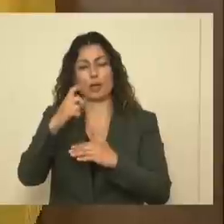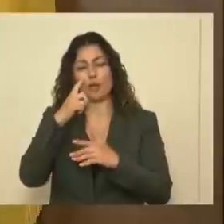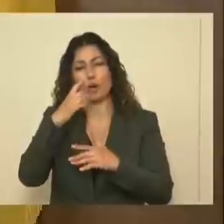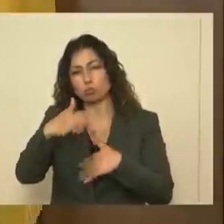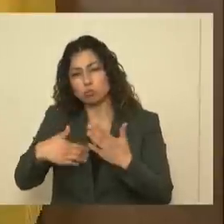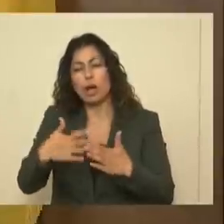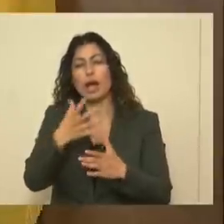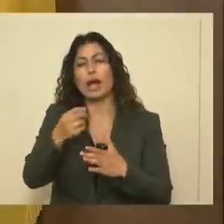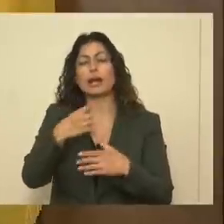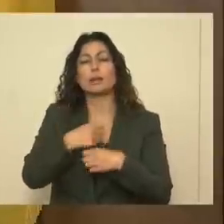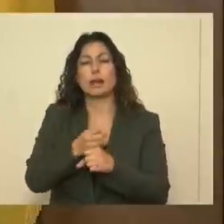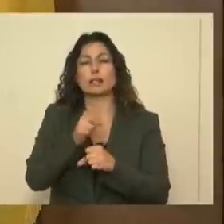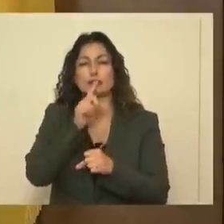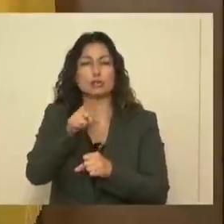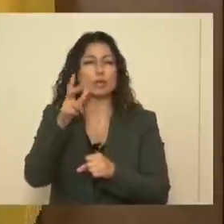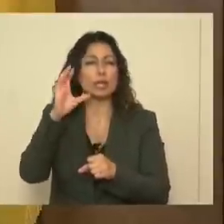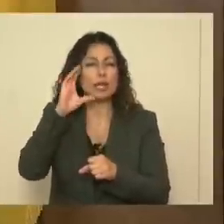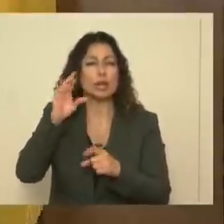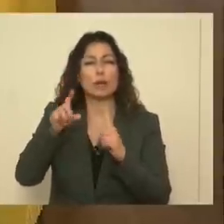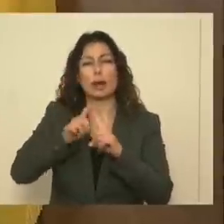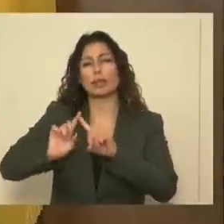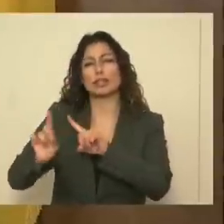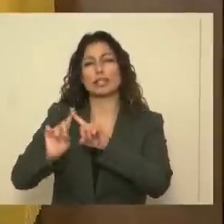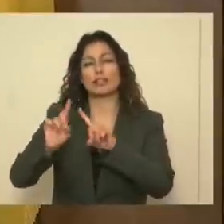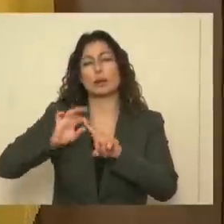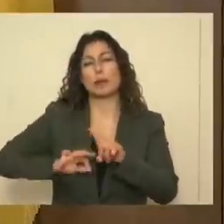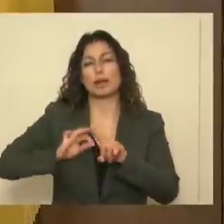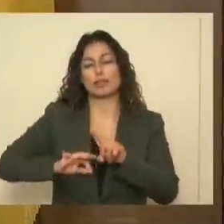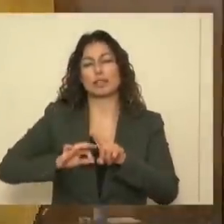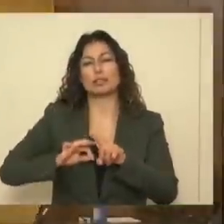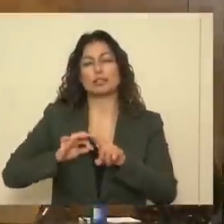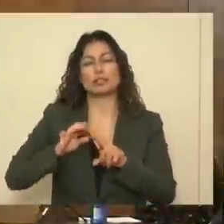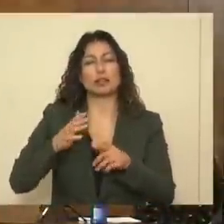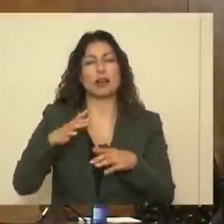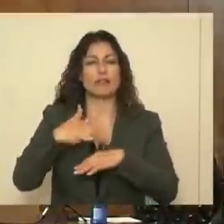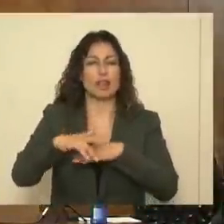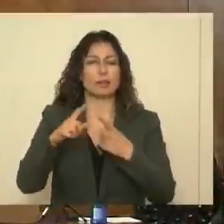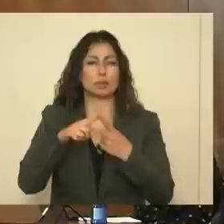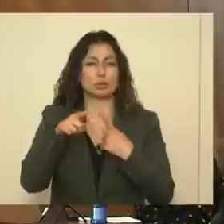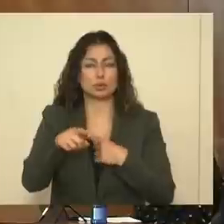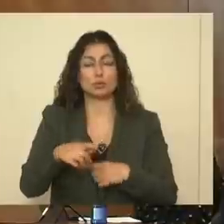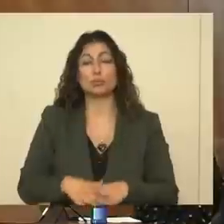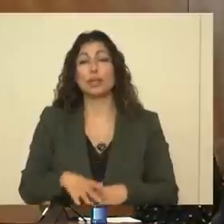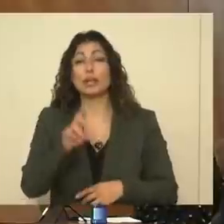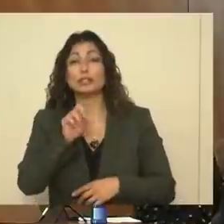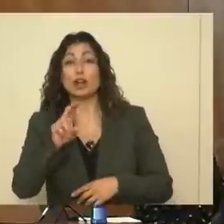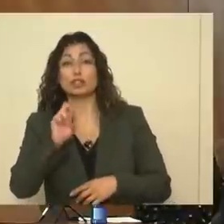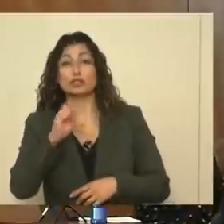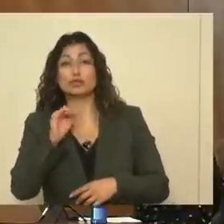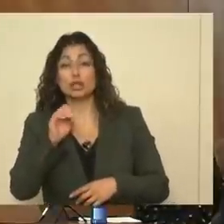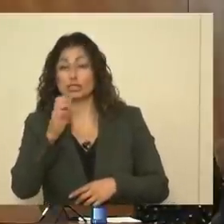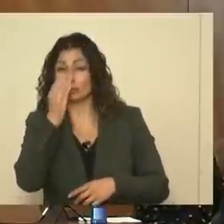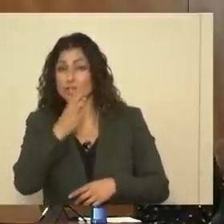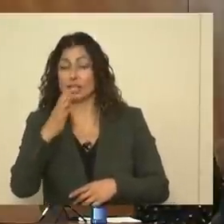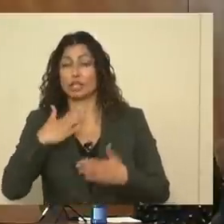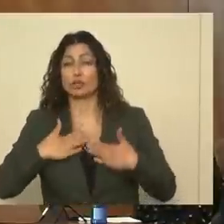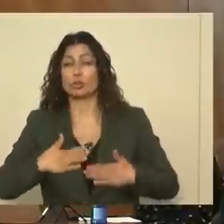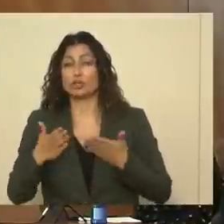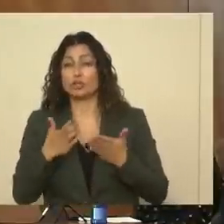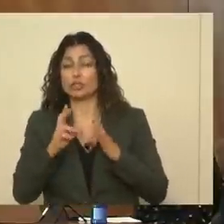sure that you hear right now about the benefits that are also available to you. Yes. The human services department provides